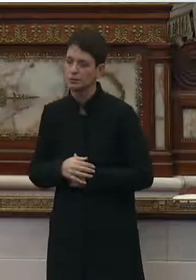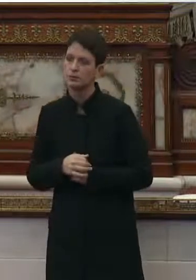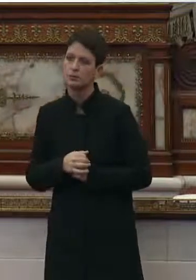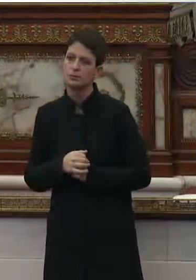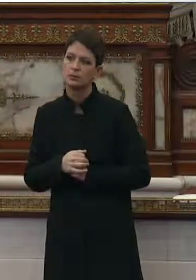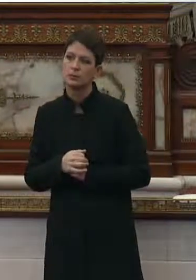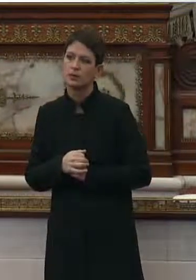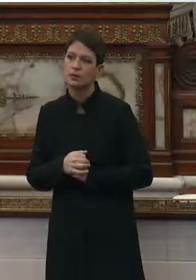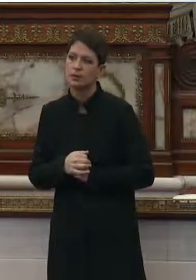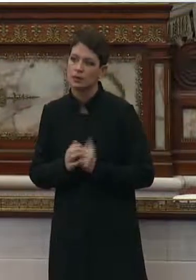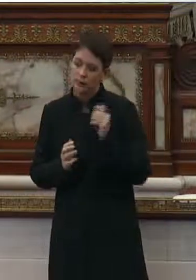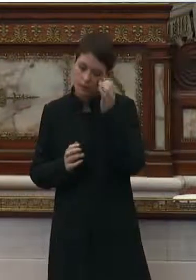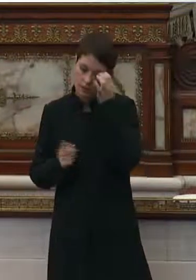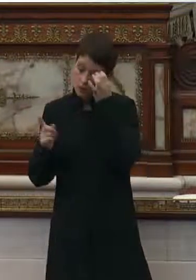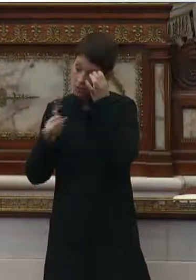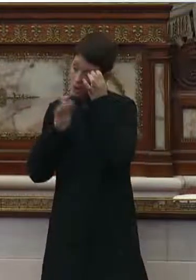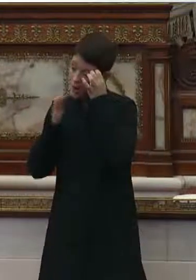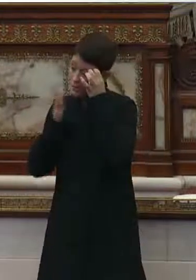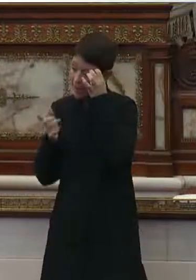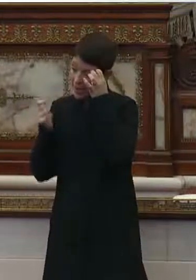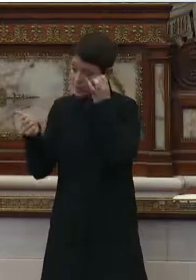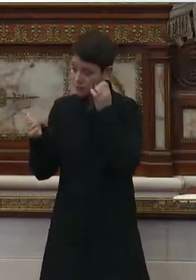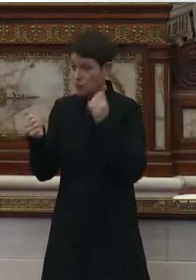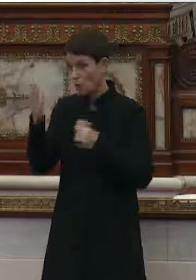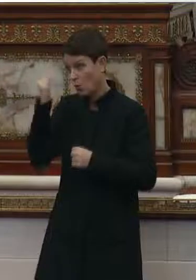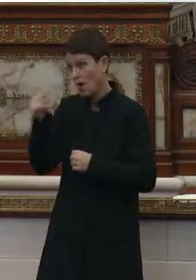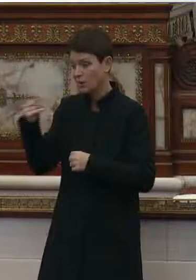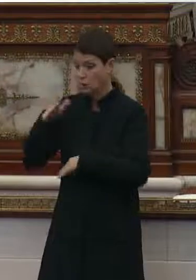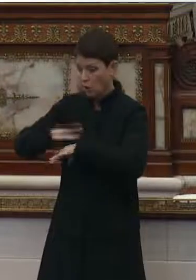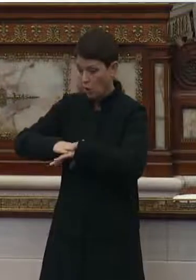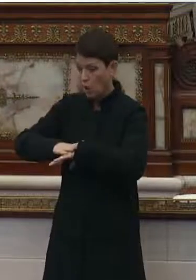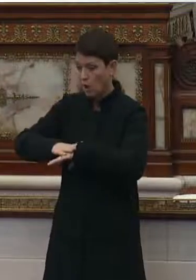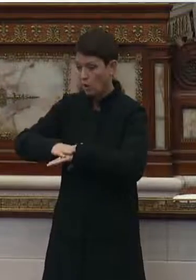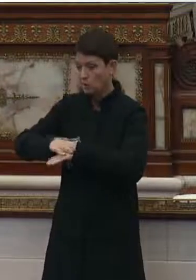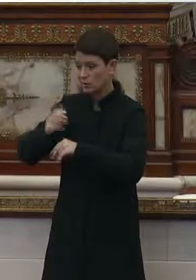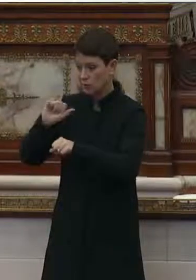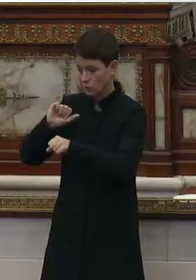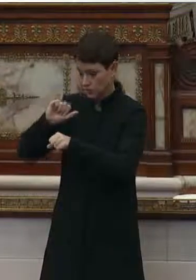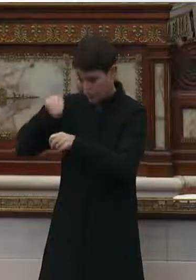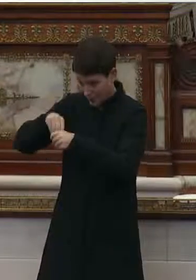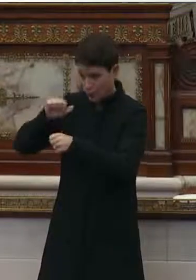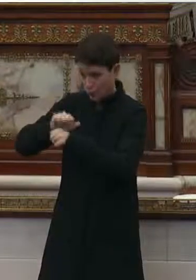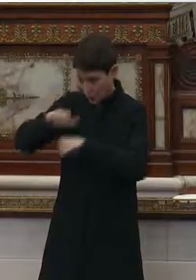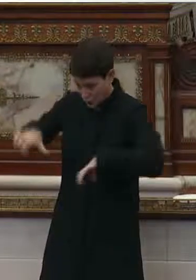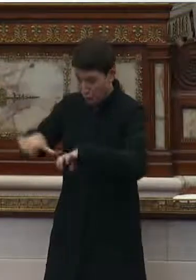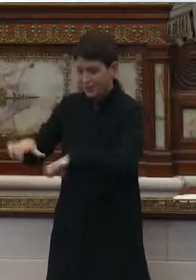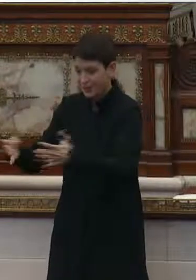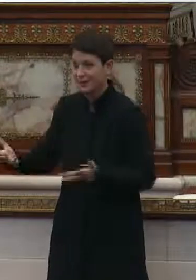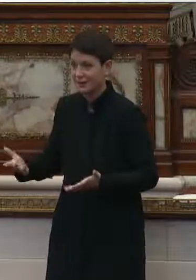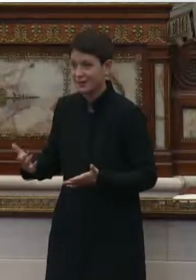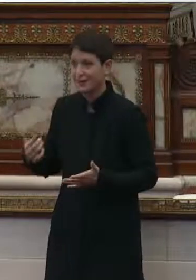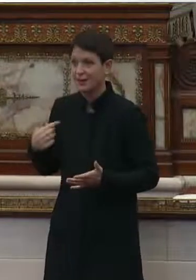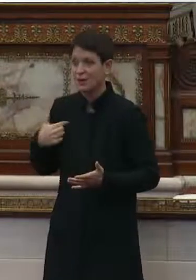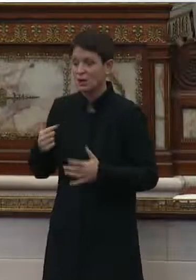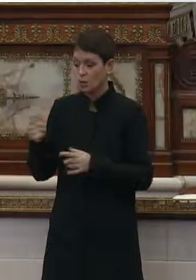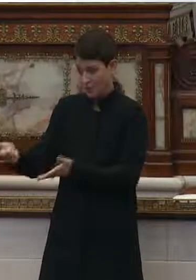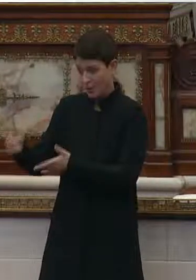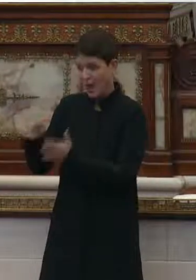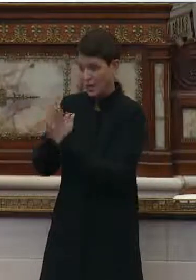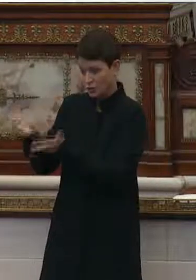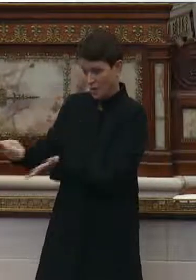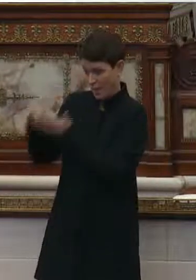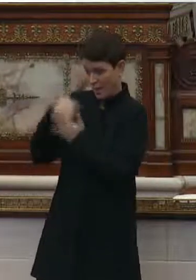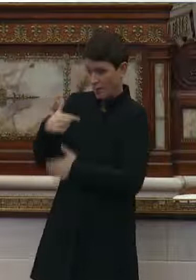And as you're the expert because you all are on the ground doing the work, we're going to take our cues from you